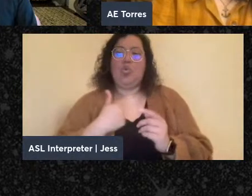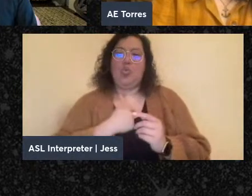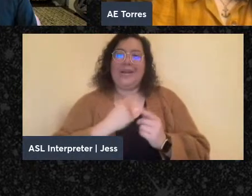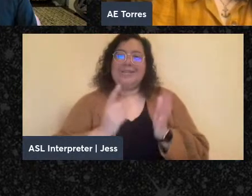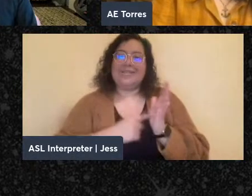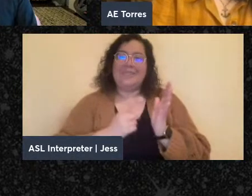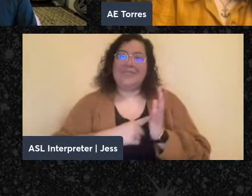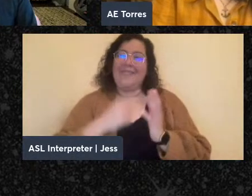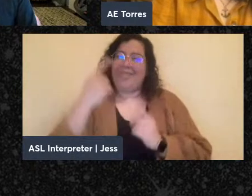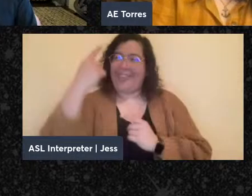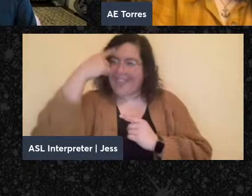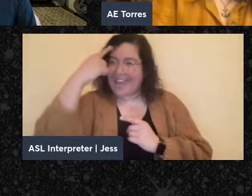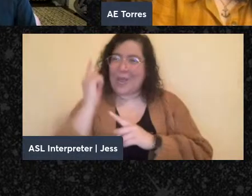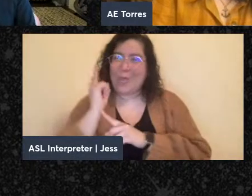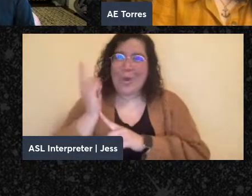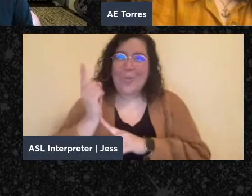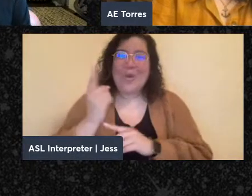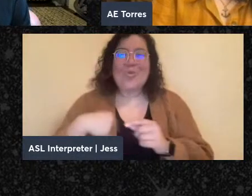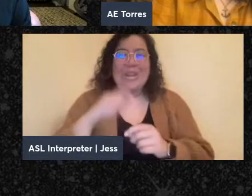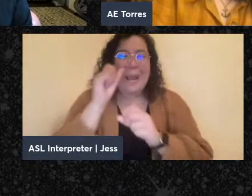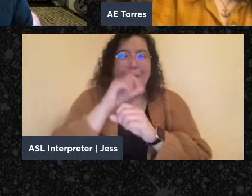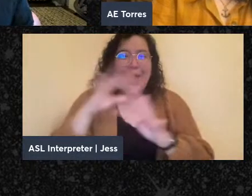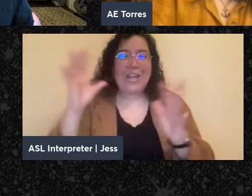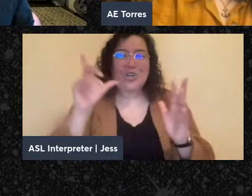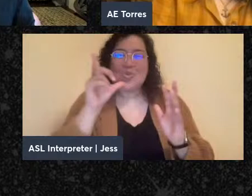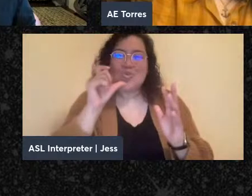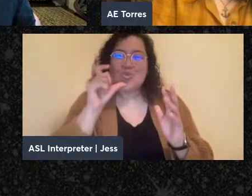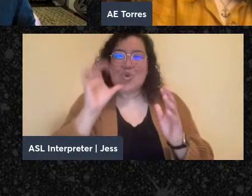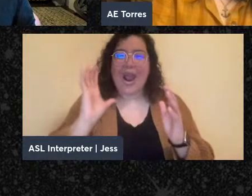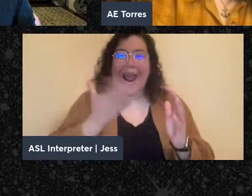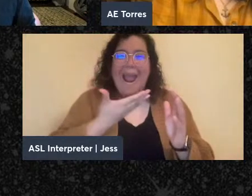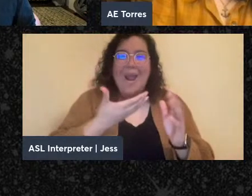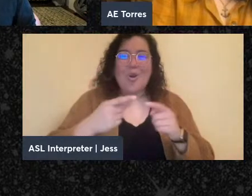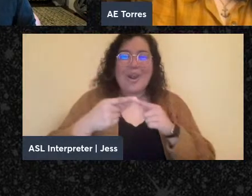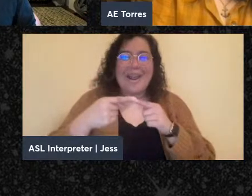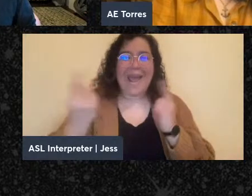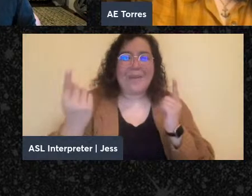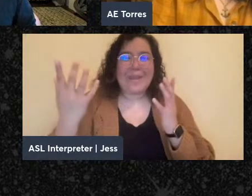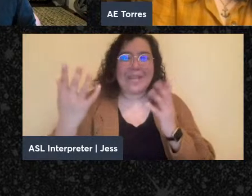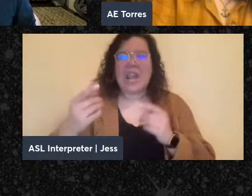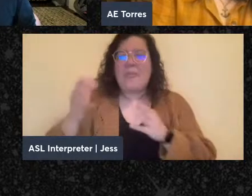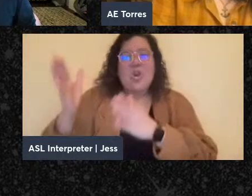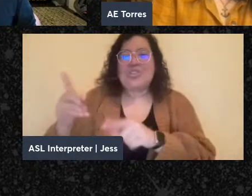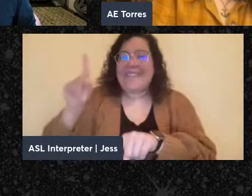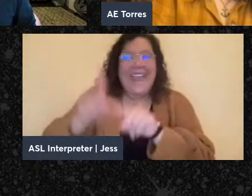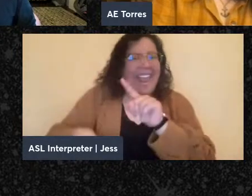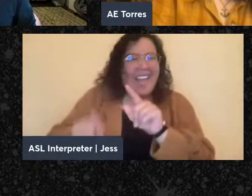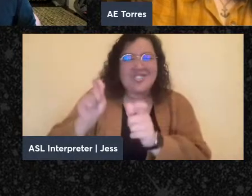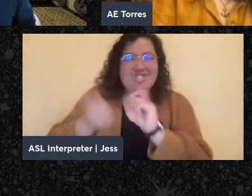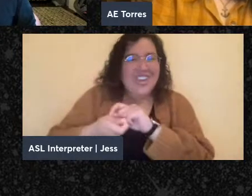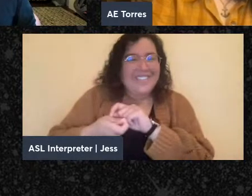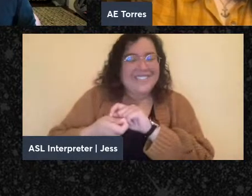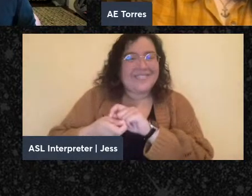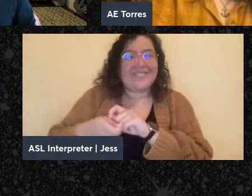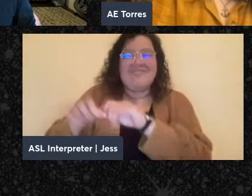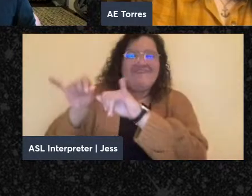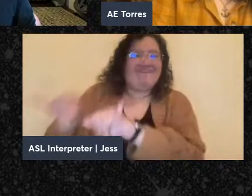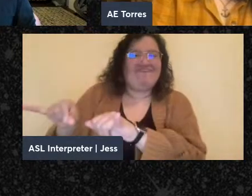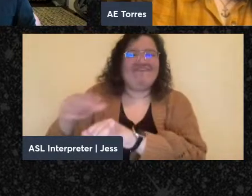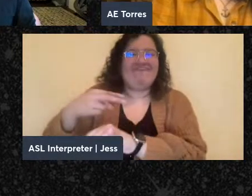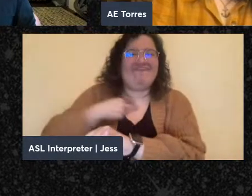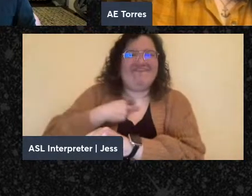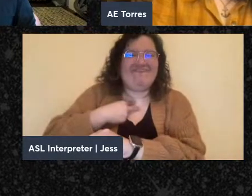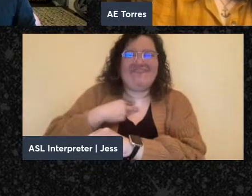moment is that we imagine our enemies a lot, people who can't change, people who are